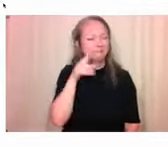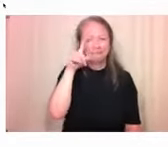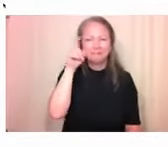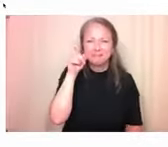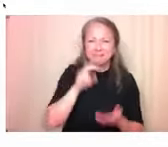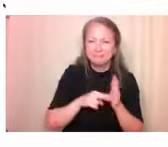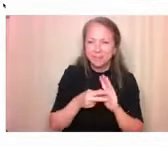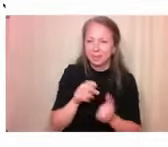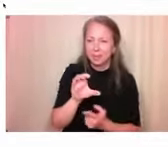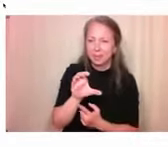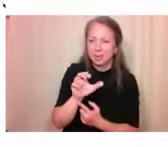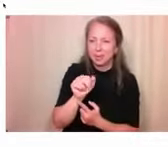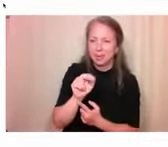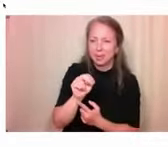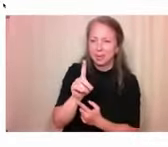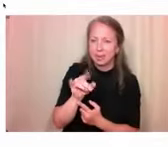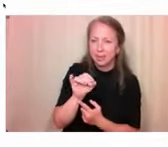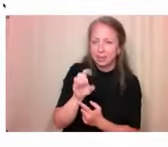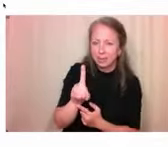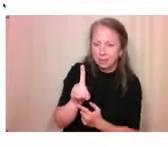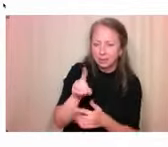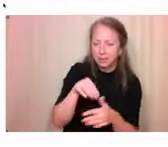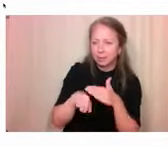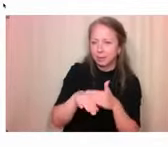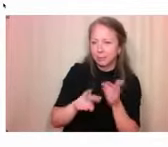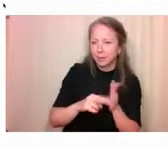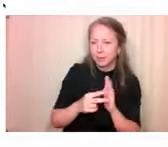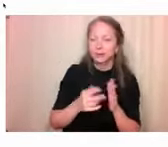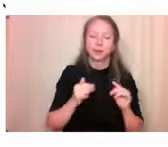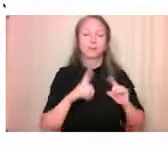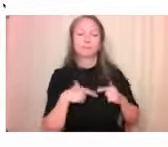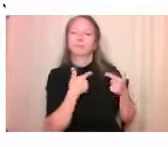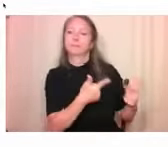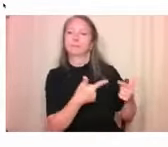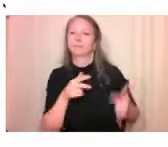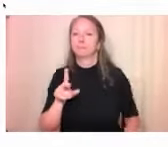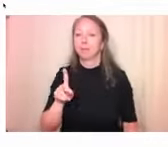going to pass it over to Catherine now to talk a bit more about the details.